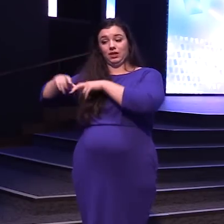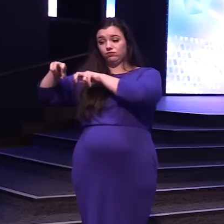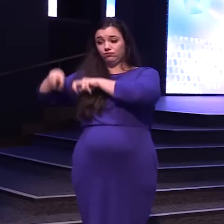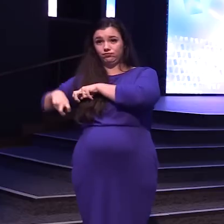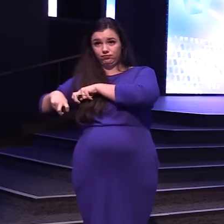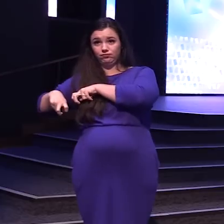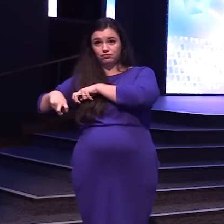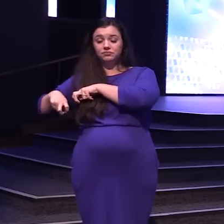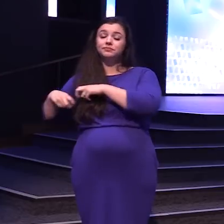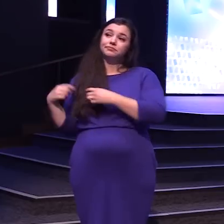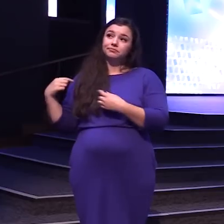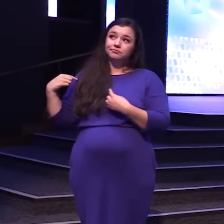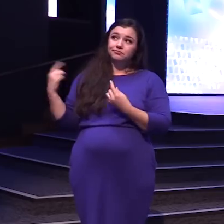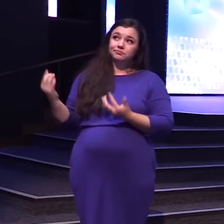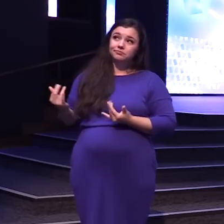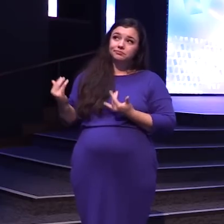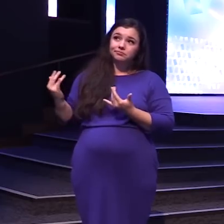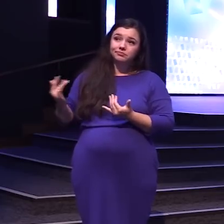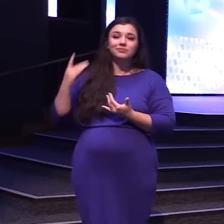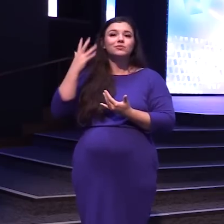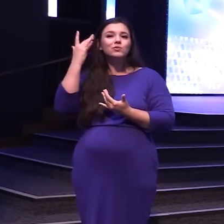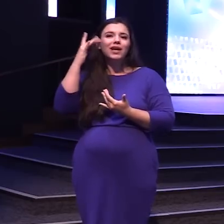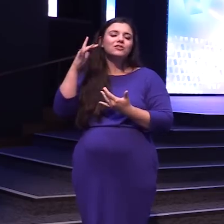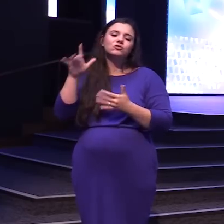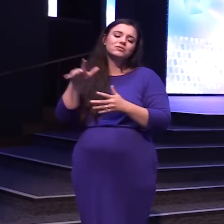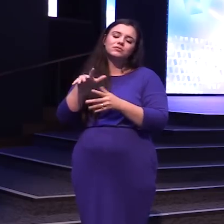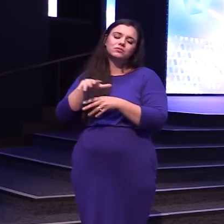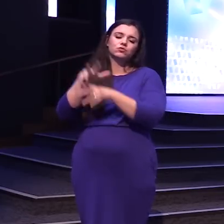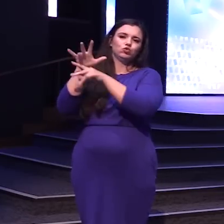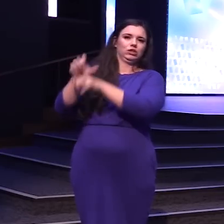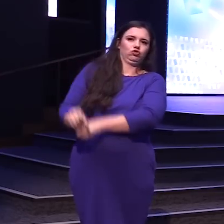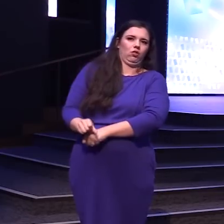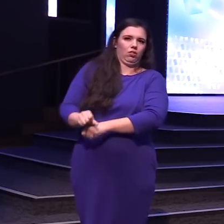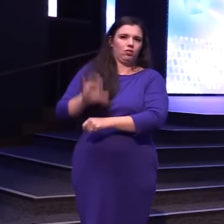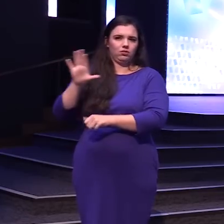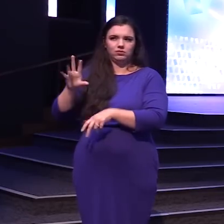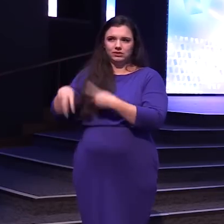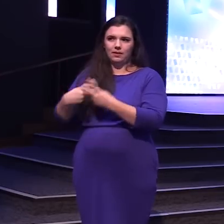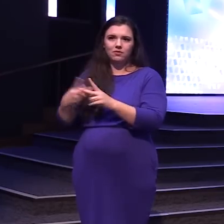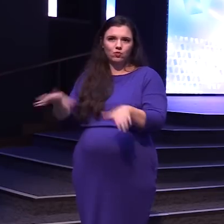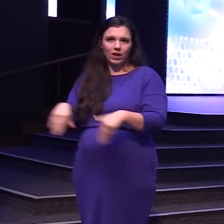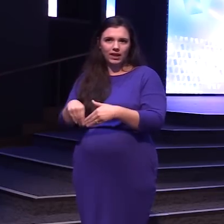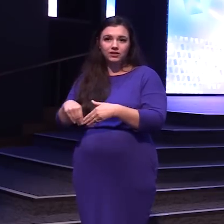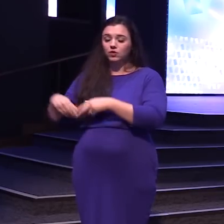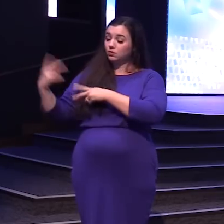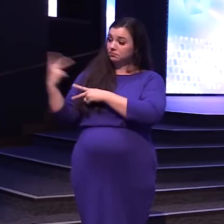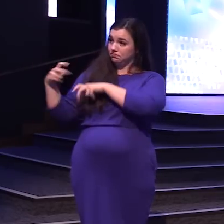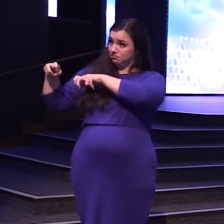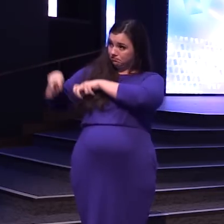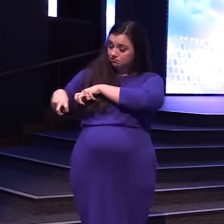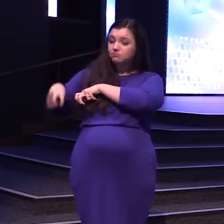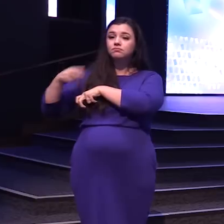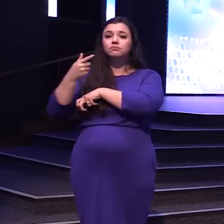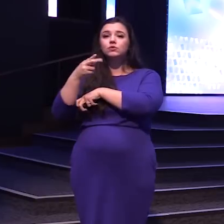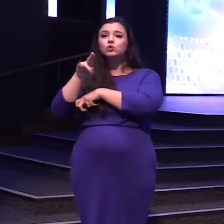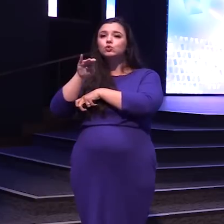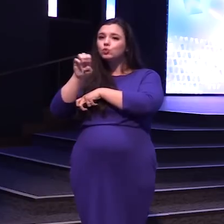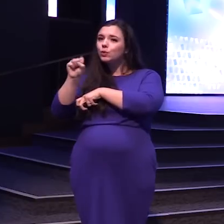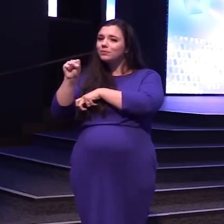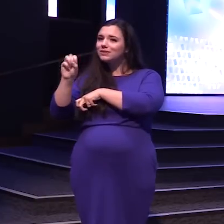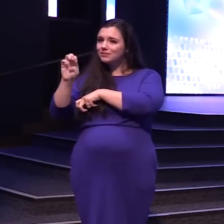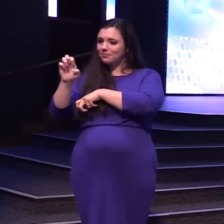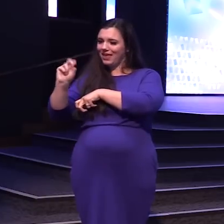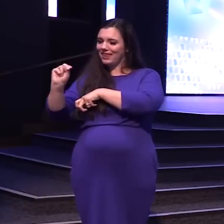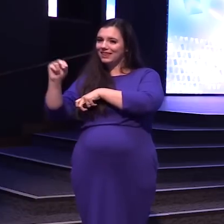It's been a little while Because it's more Of a traditional Ceremony And we're sitting there And one of the groomsmen I mean this is the side To be on right